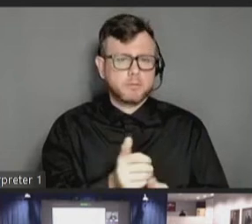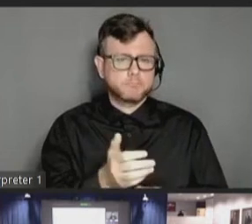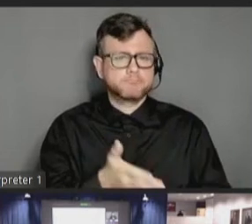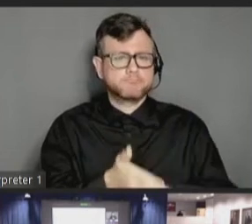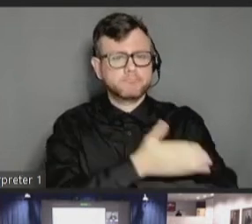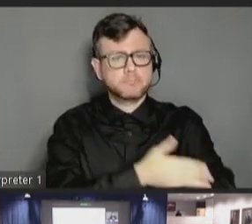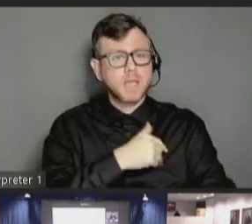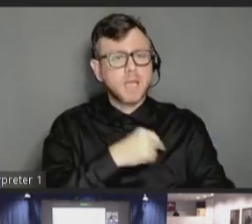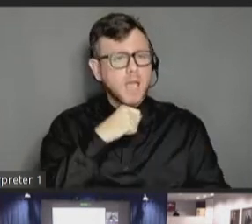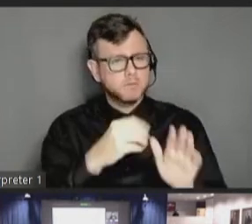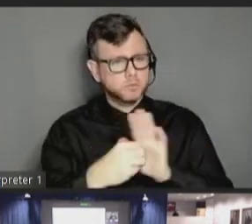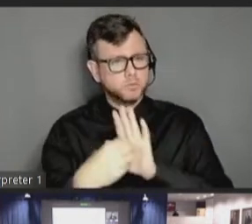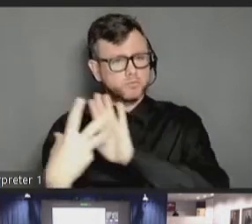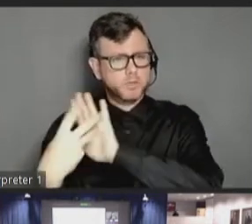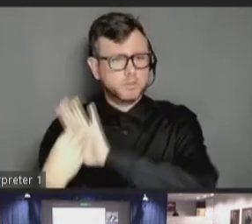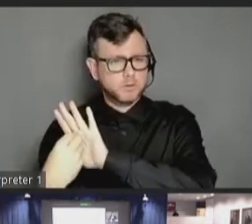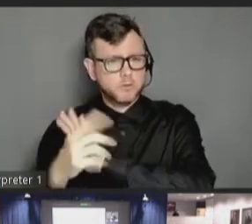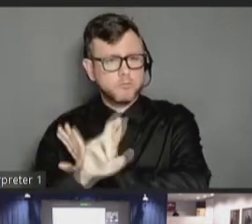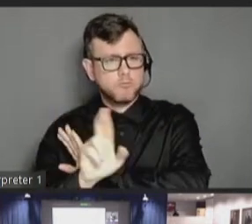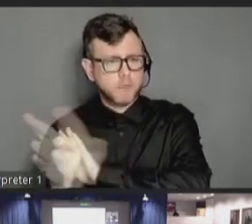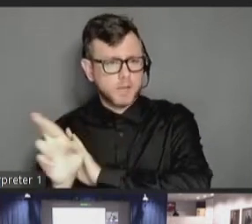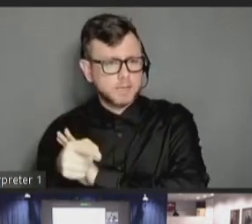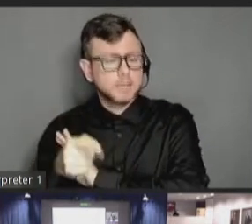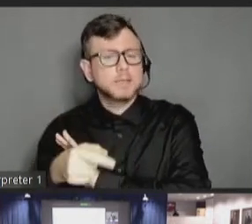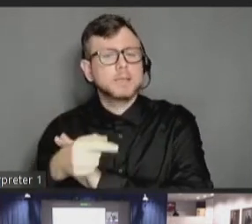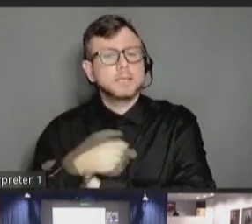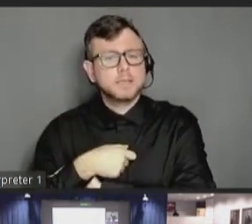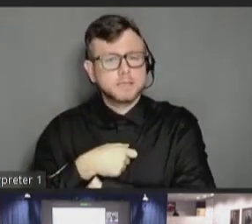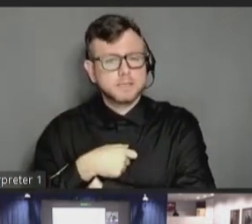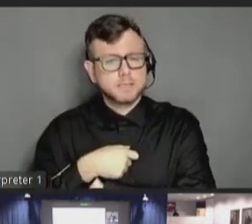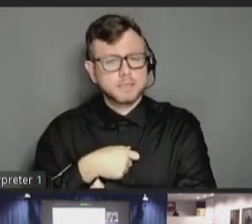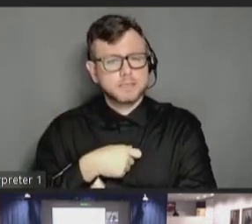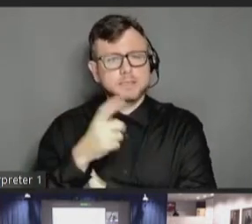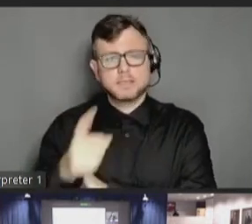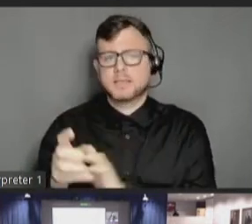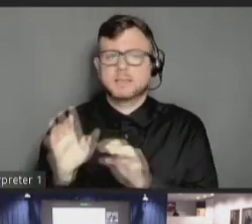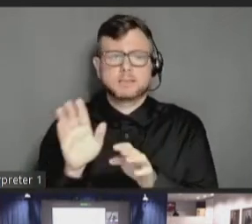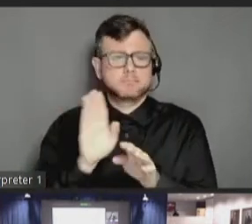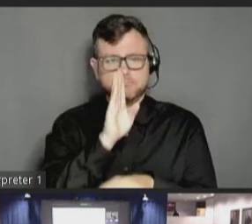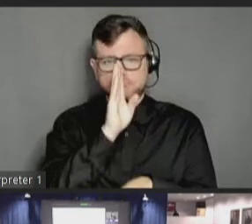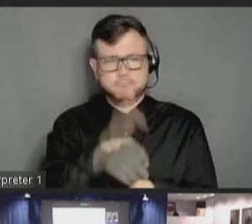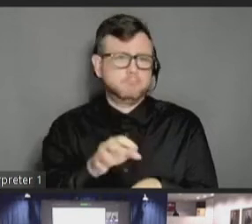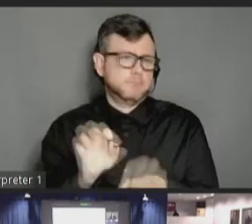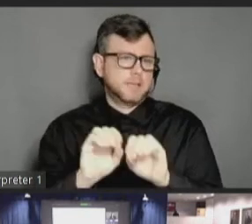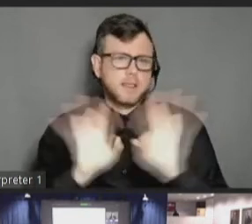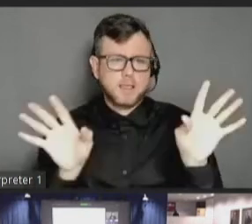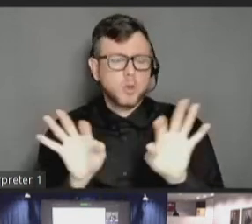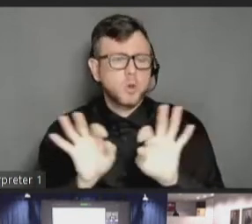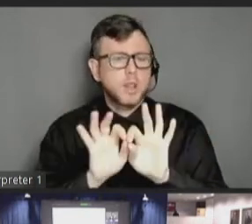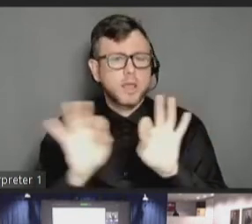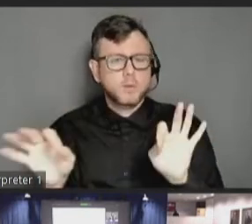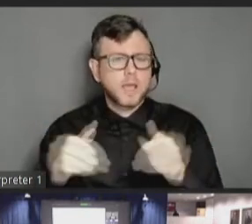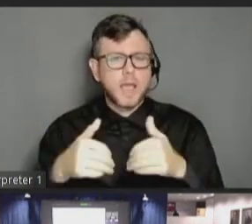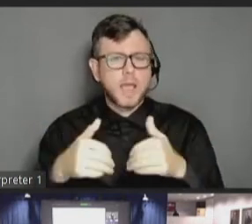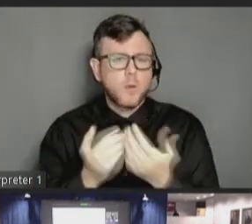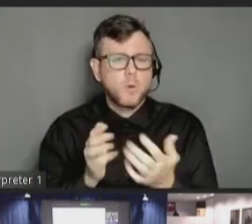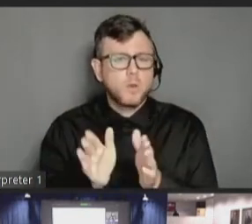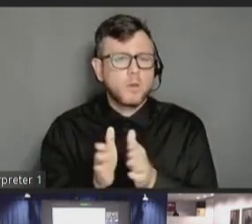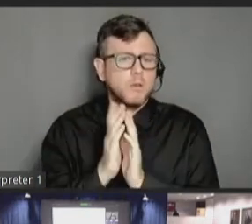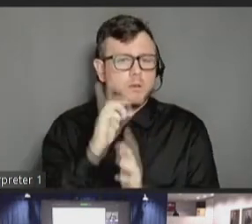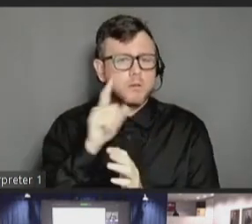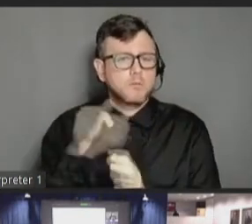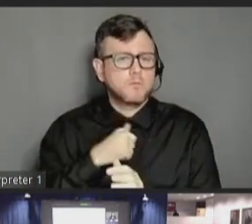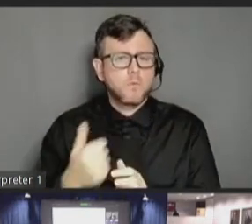screenshotted on the right side of this slide is a plain language, one page form, how to ask for a reasonable accommodation